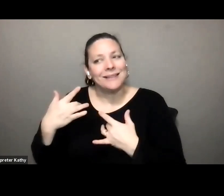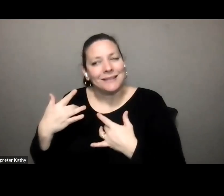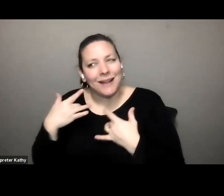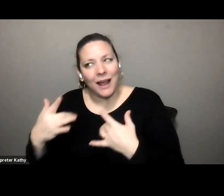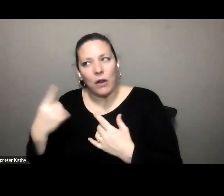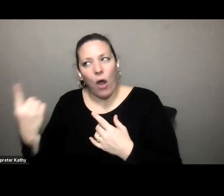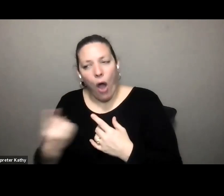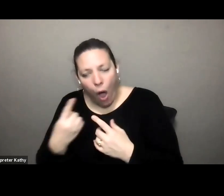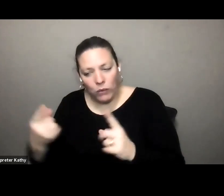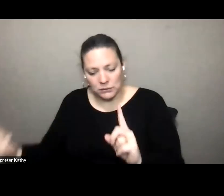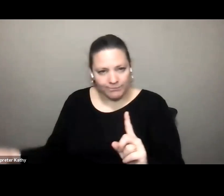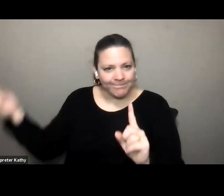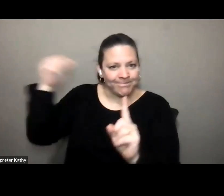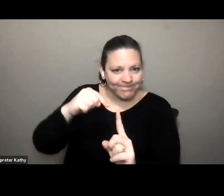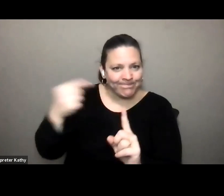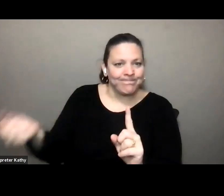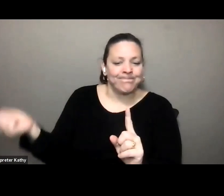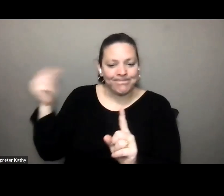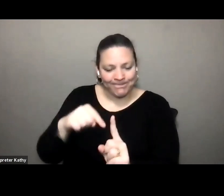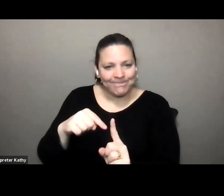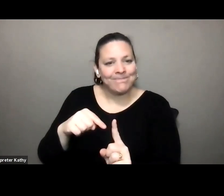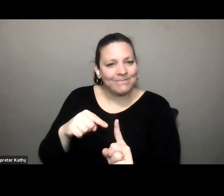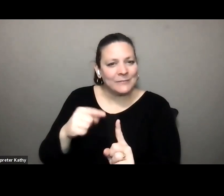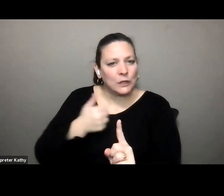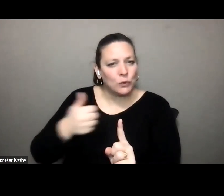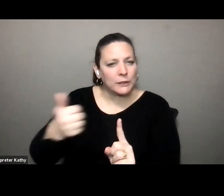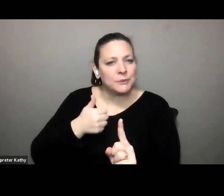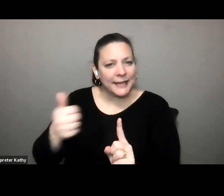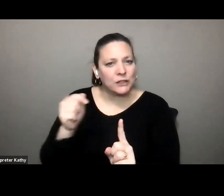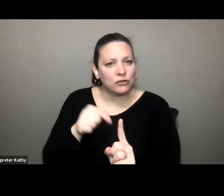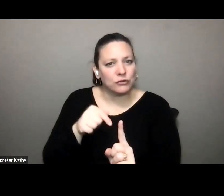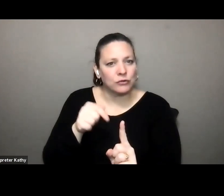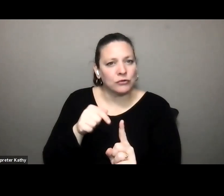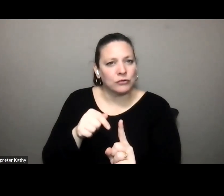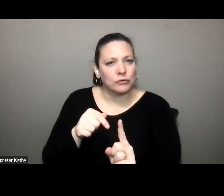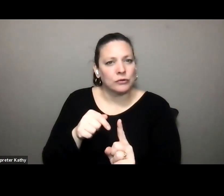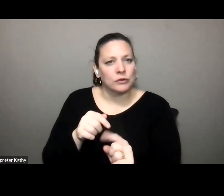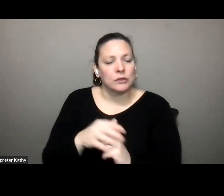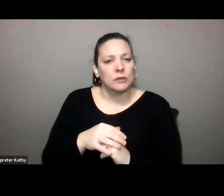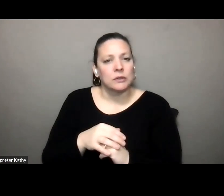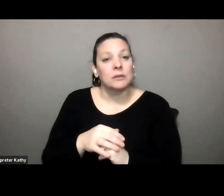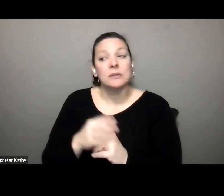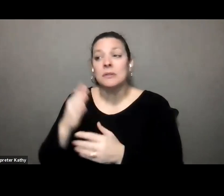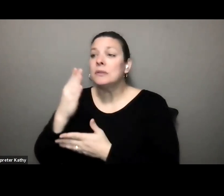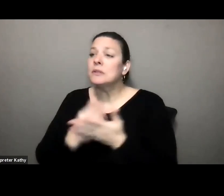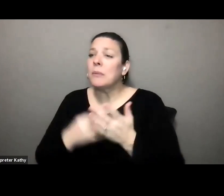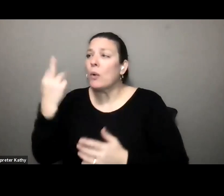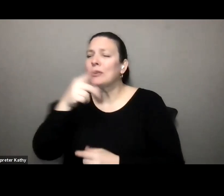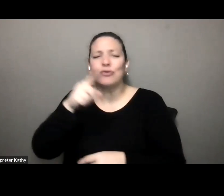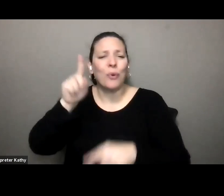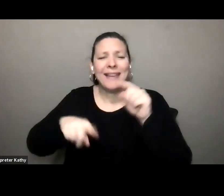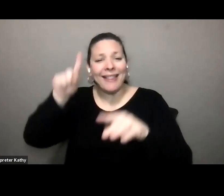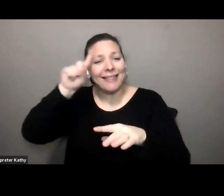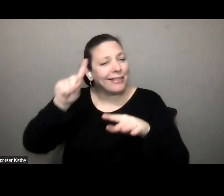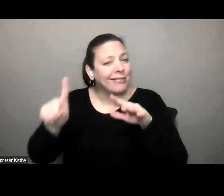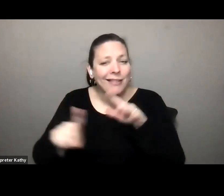to transportation in some ways and there are real subtle reasons that you don't think of how that can